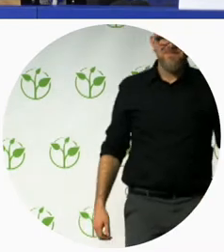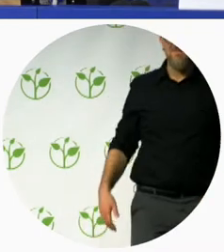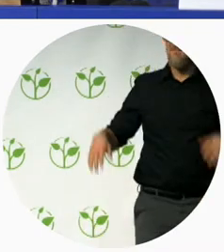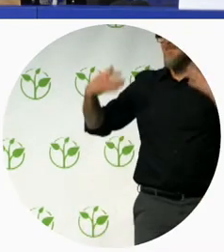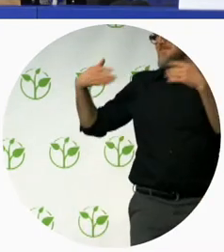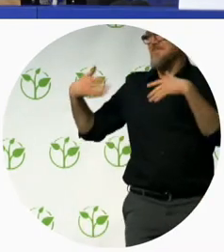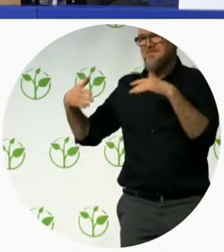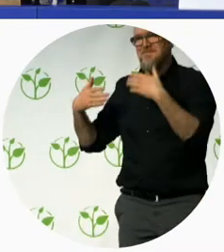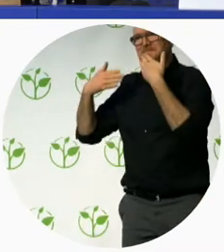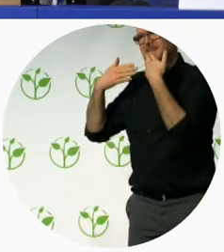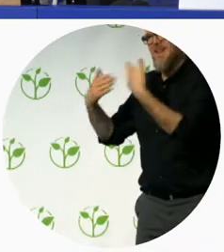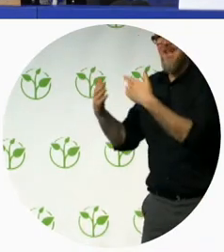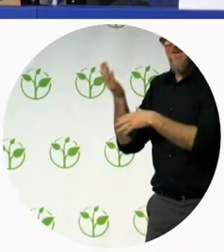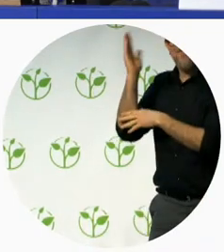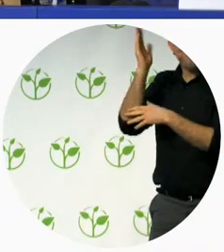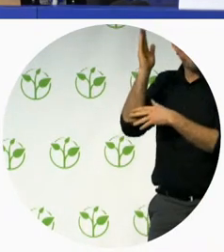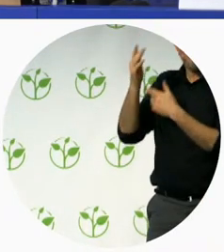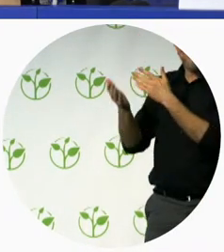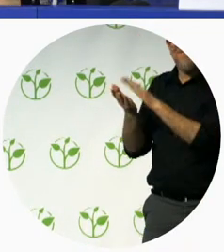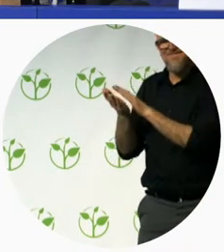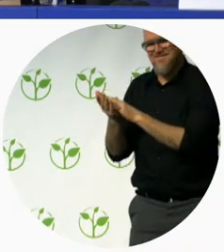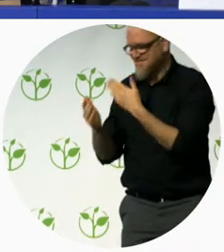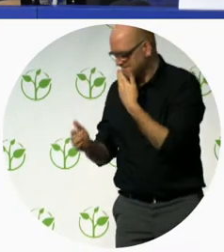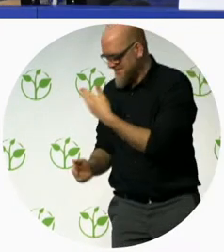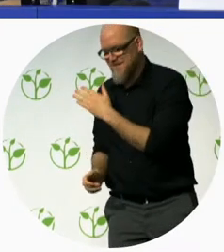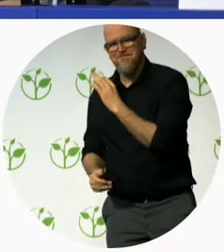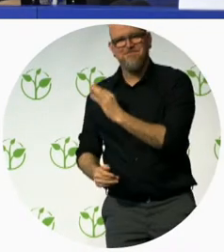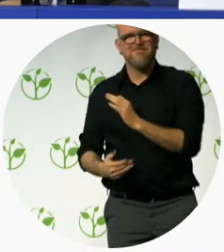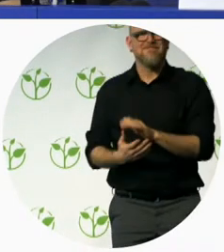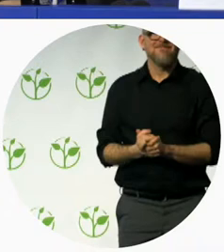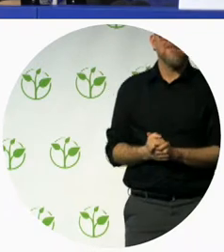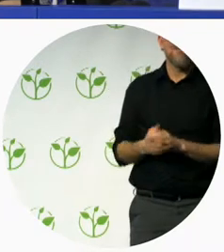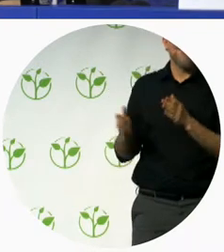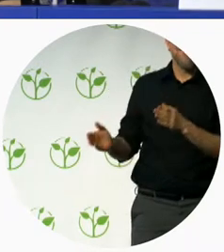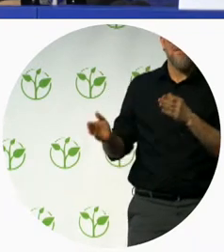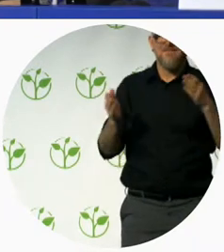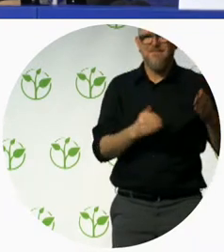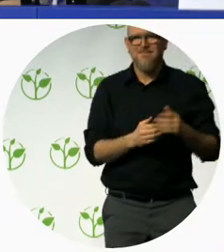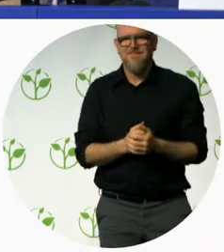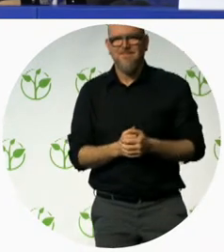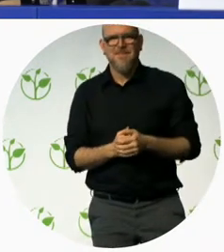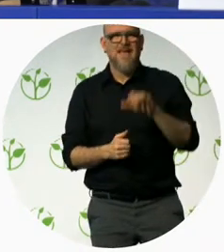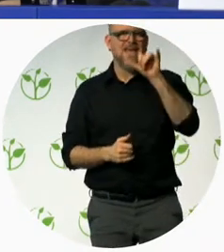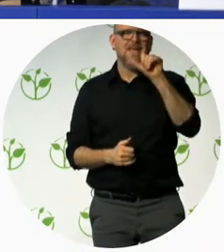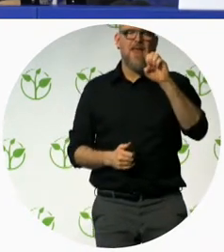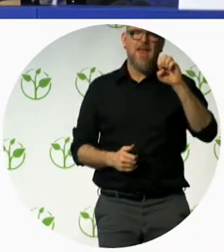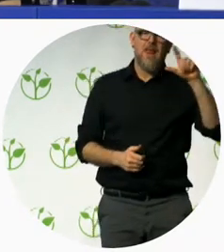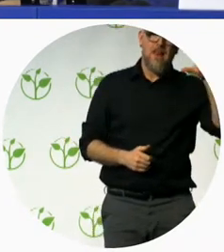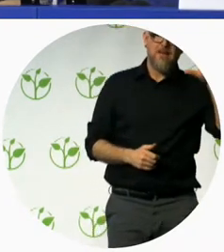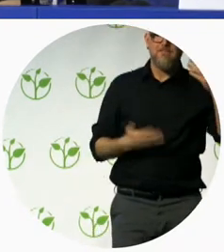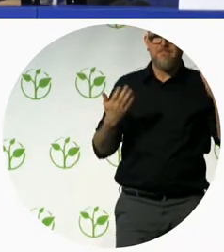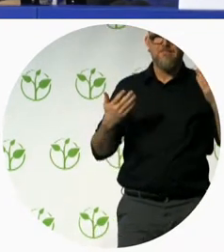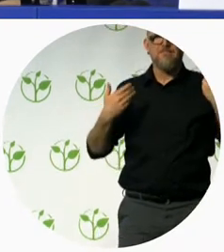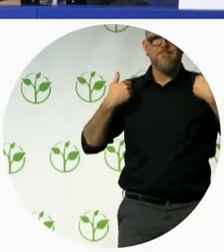good afternoon my name is Yael Nehman I am the head of service and patient experience at Asuta